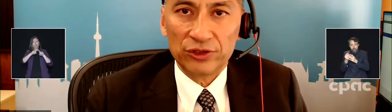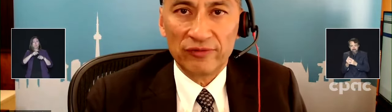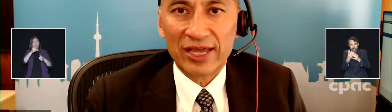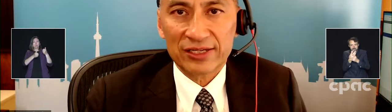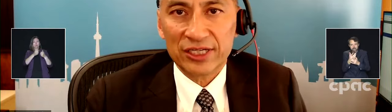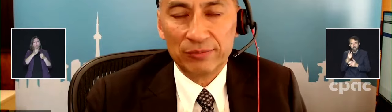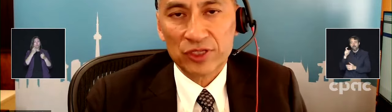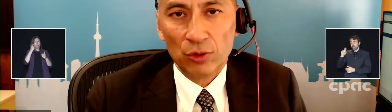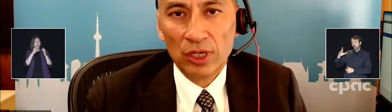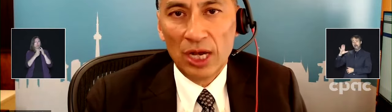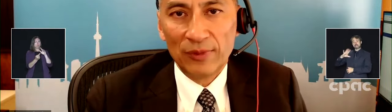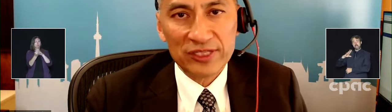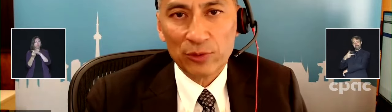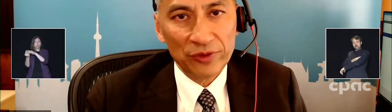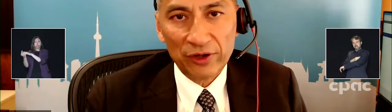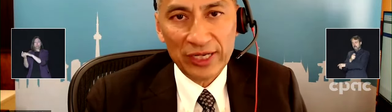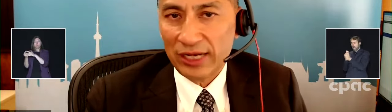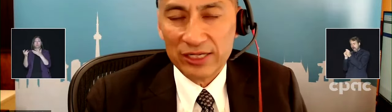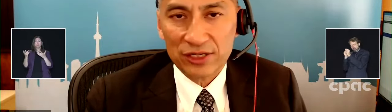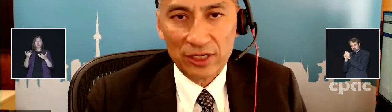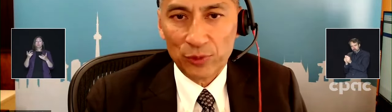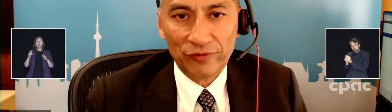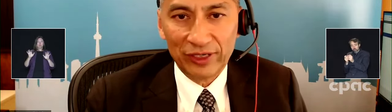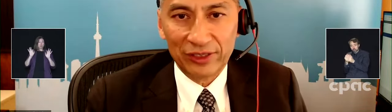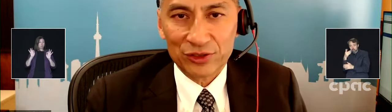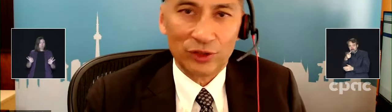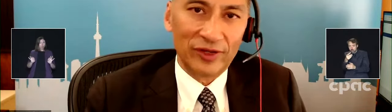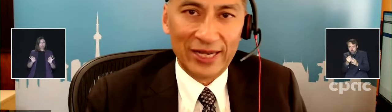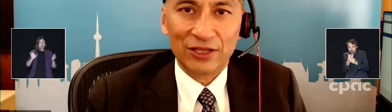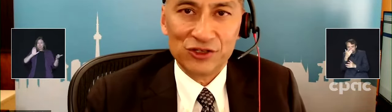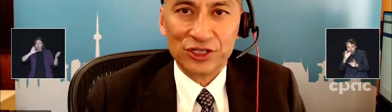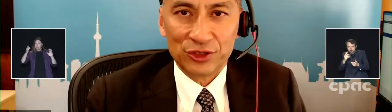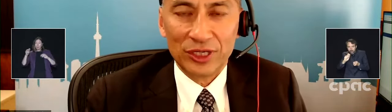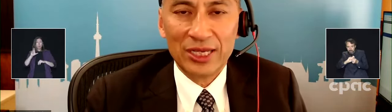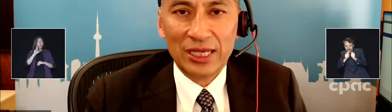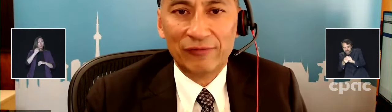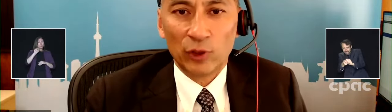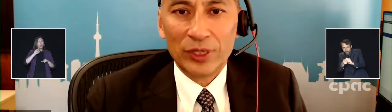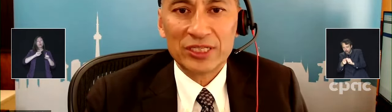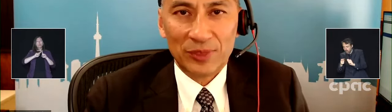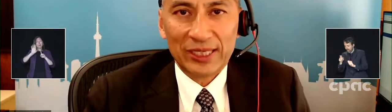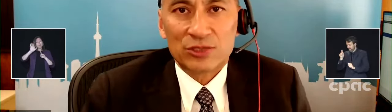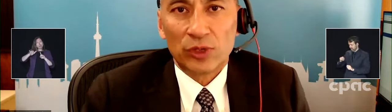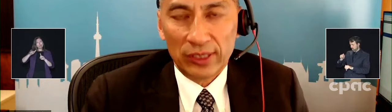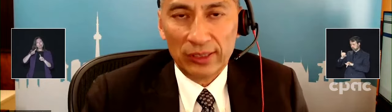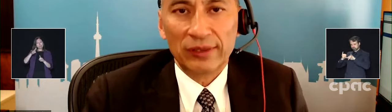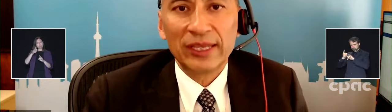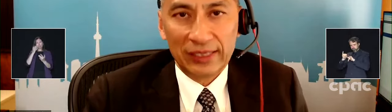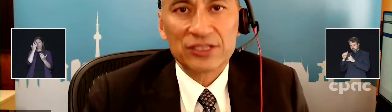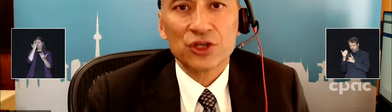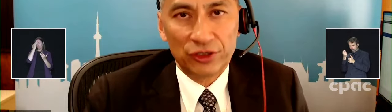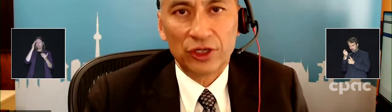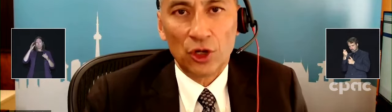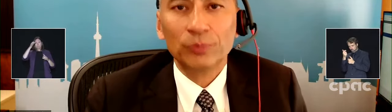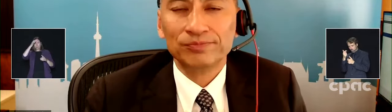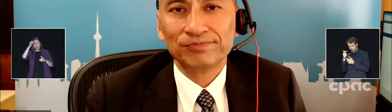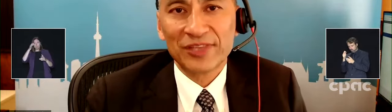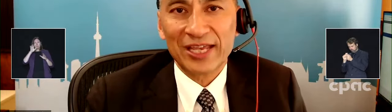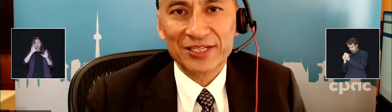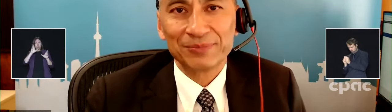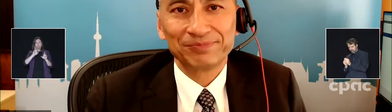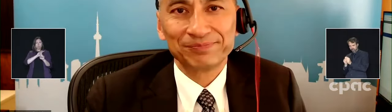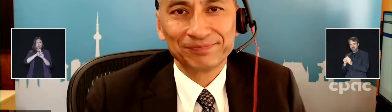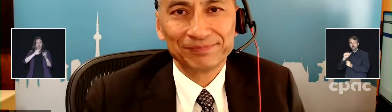vaccine. So I'm not saying we're there yet. It's not a perfect analogy to influenza, but that's where the thinking is starting to go. thanks.